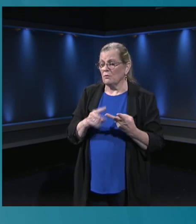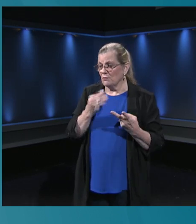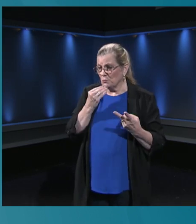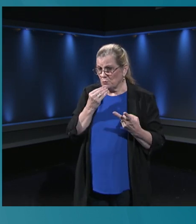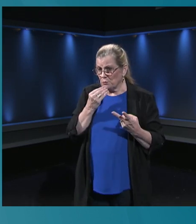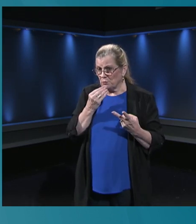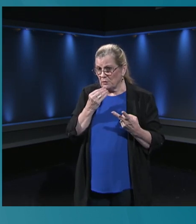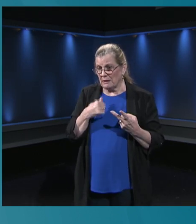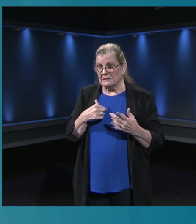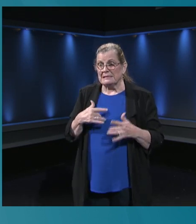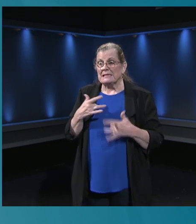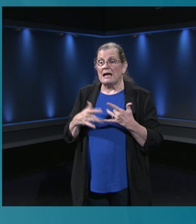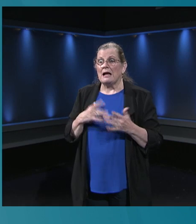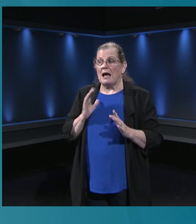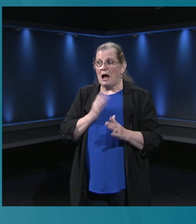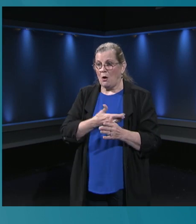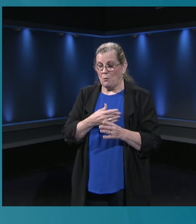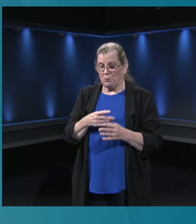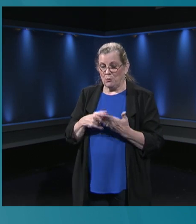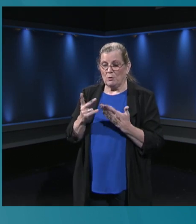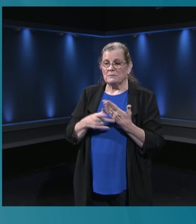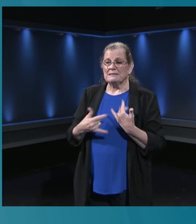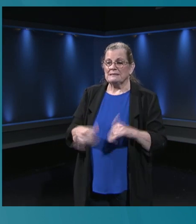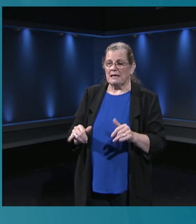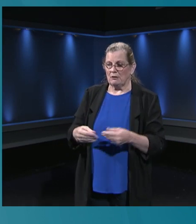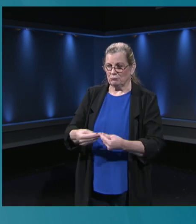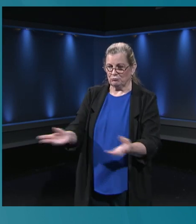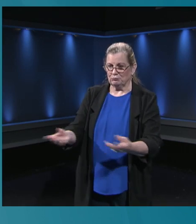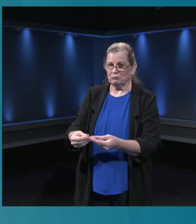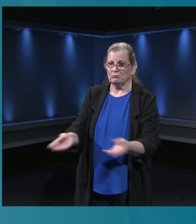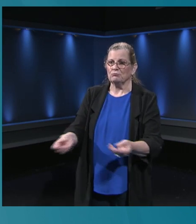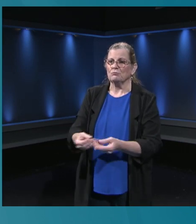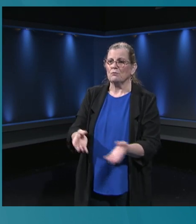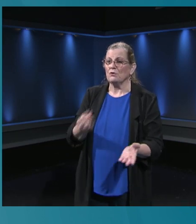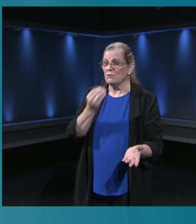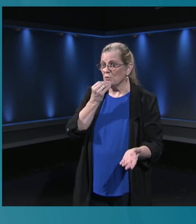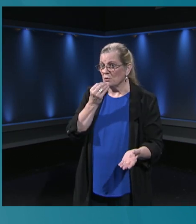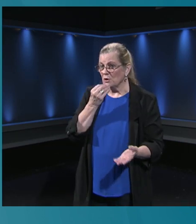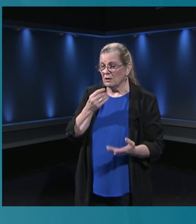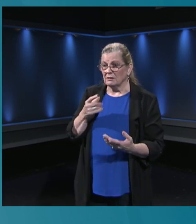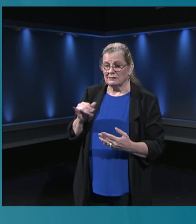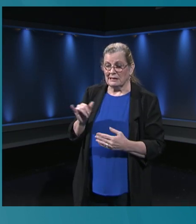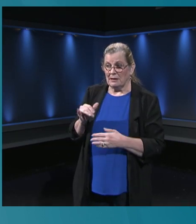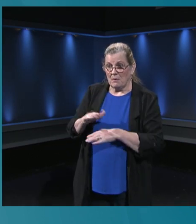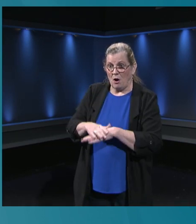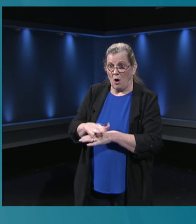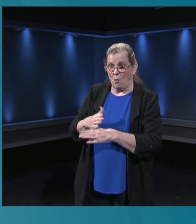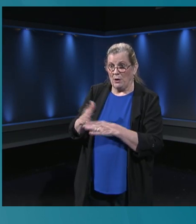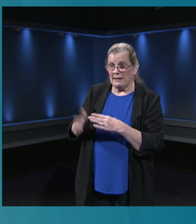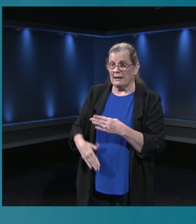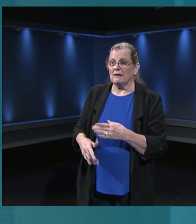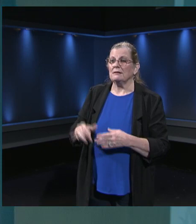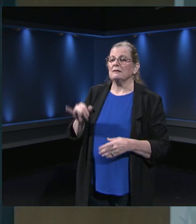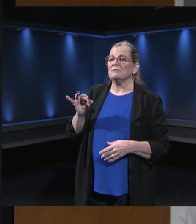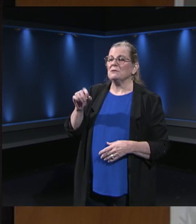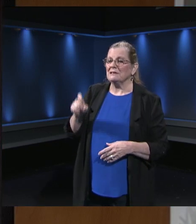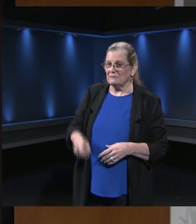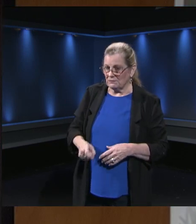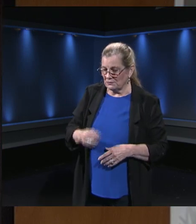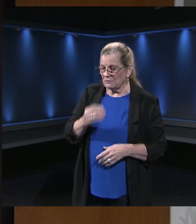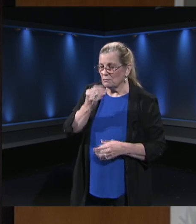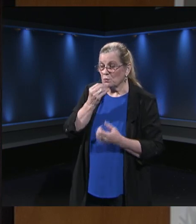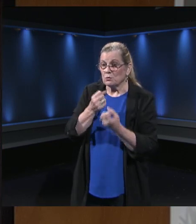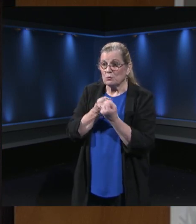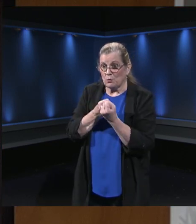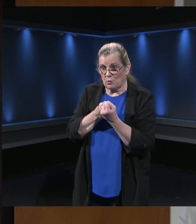food program is continuing. And we have some programs where you can even get food on the weekends. If you need meal support and you need food, please